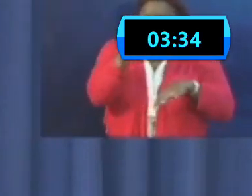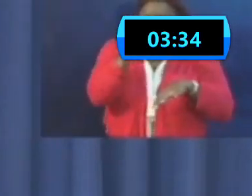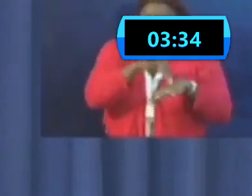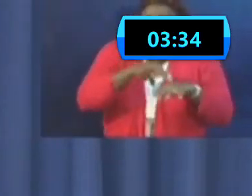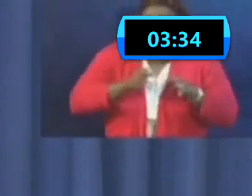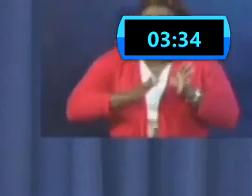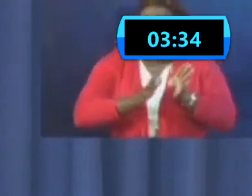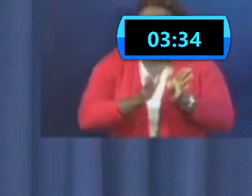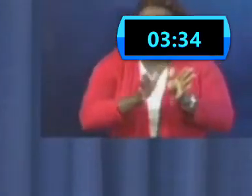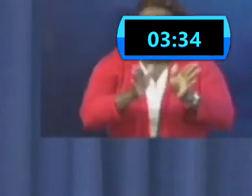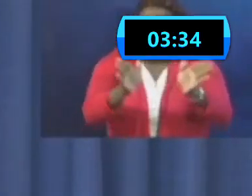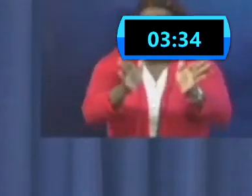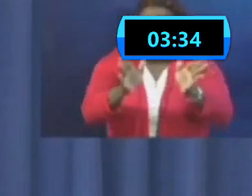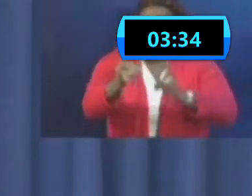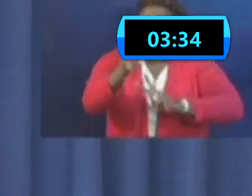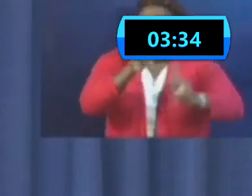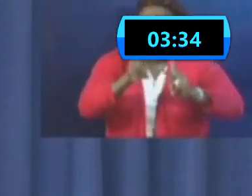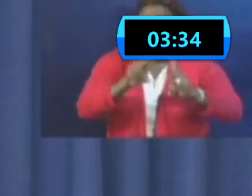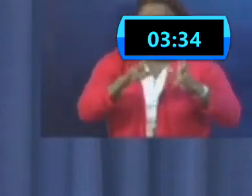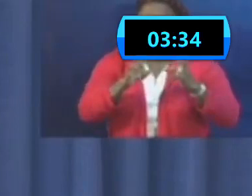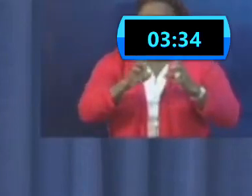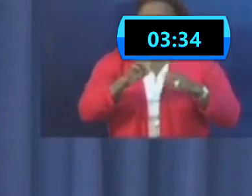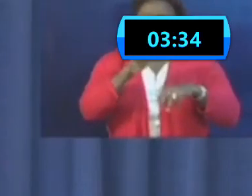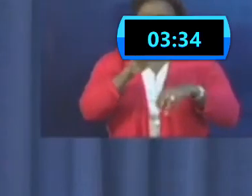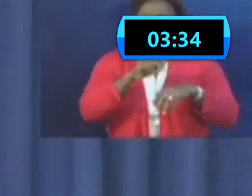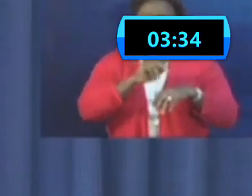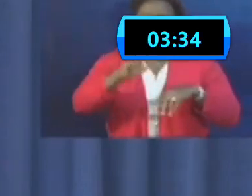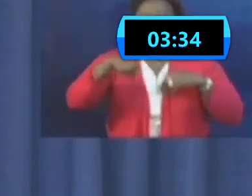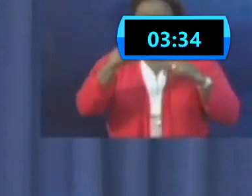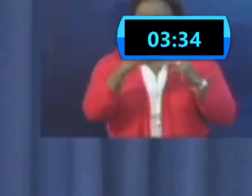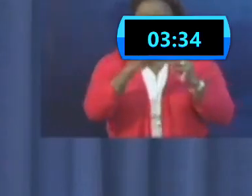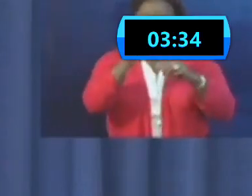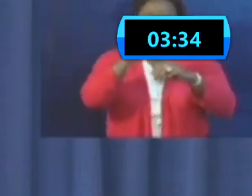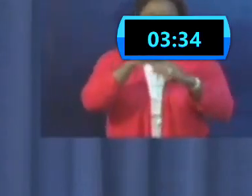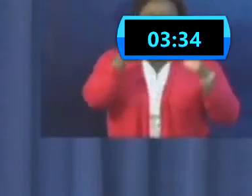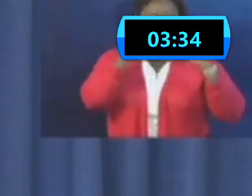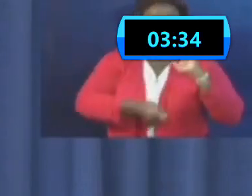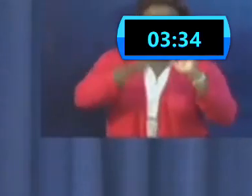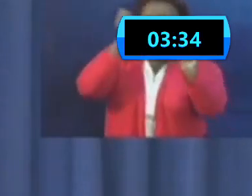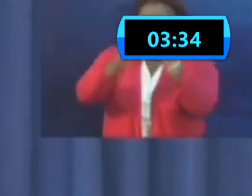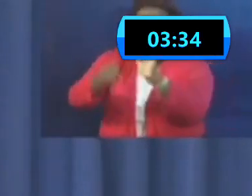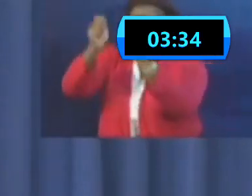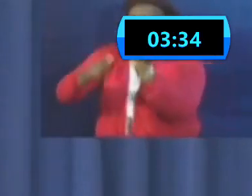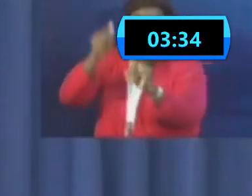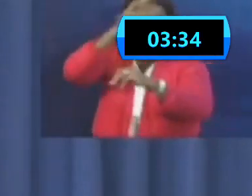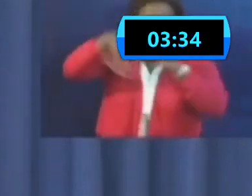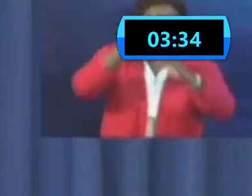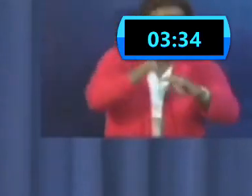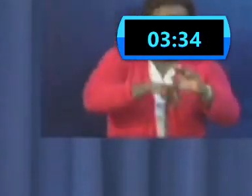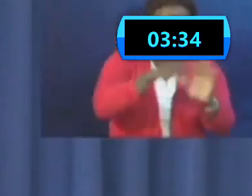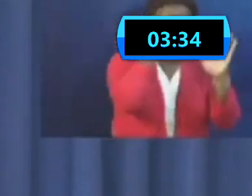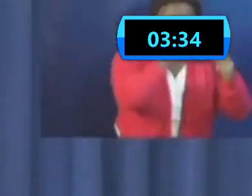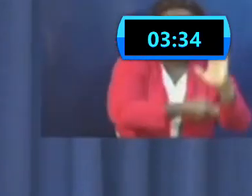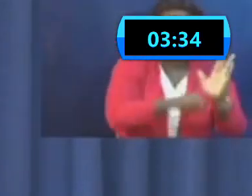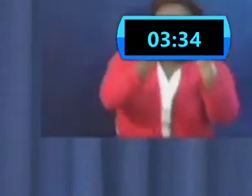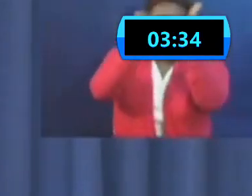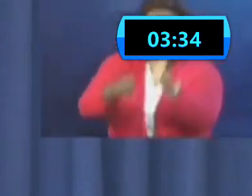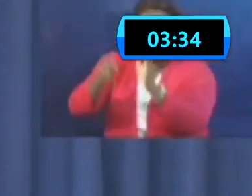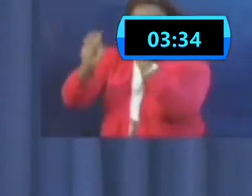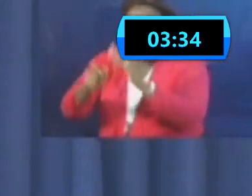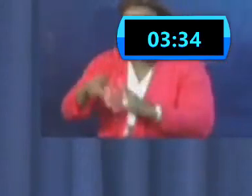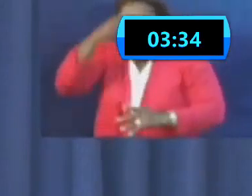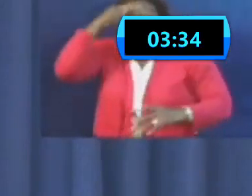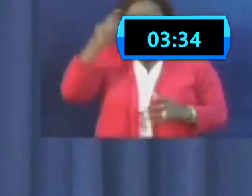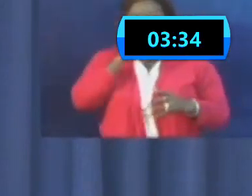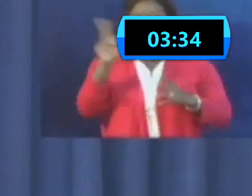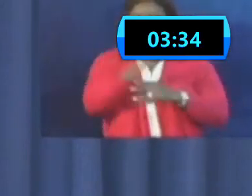we really don't want to be having to be traipsing to the court, carrying people to the court to be adjudicated upon because they didn't wear a mask.